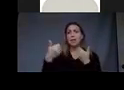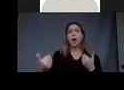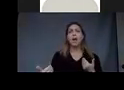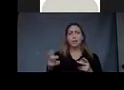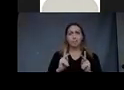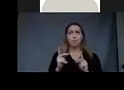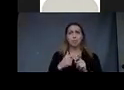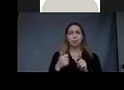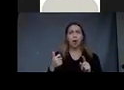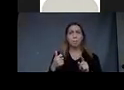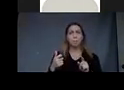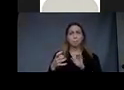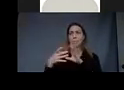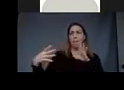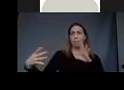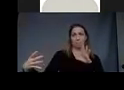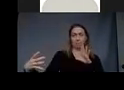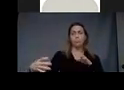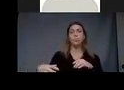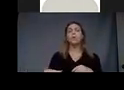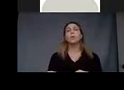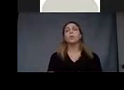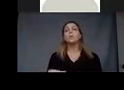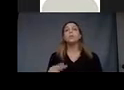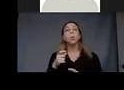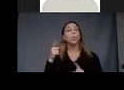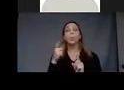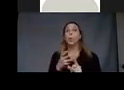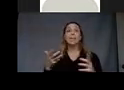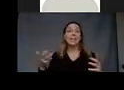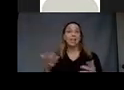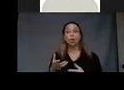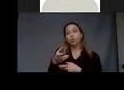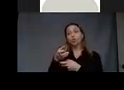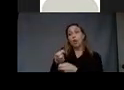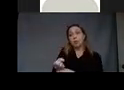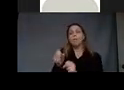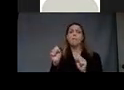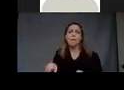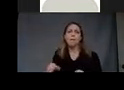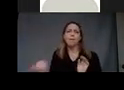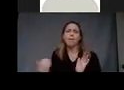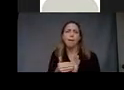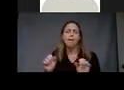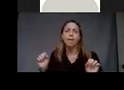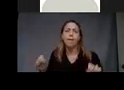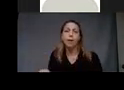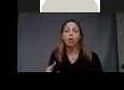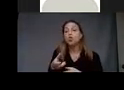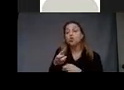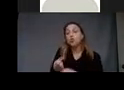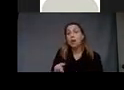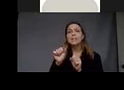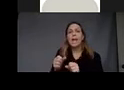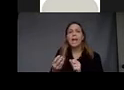And so the, the point here is that trust can be rekindled. Trust can grow